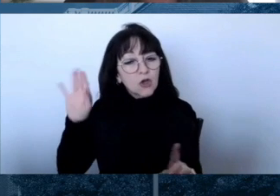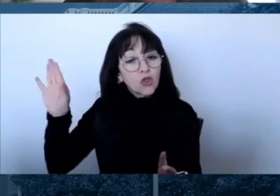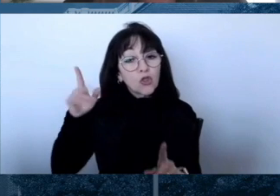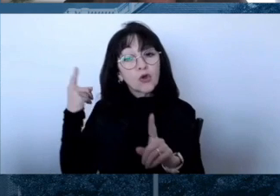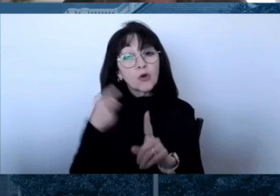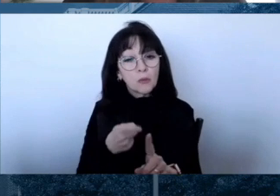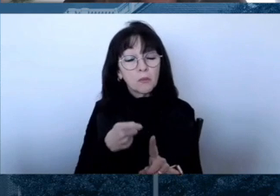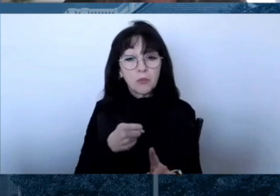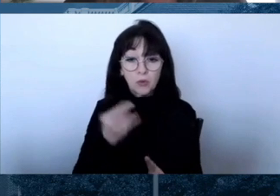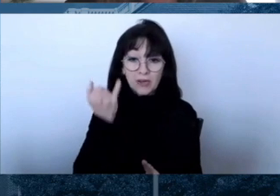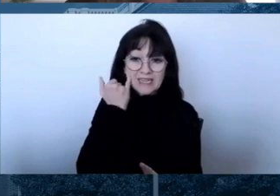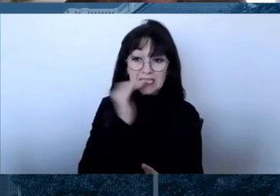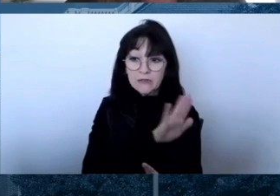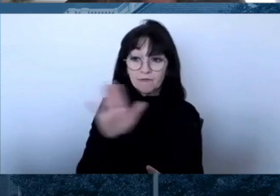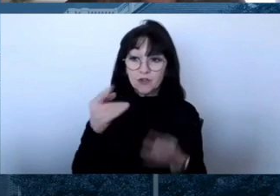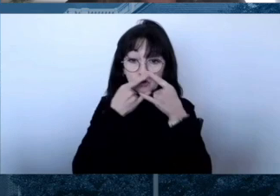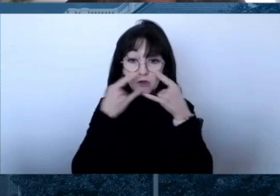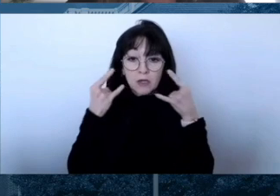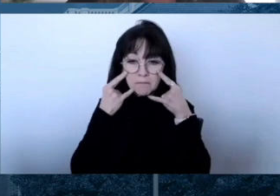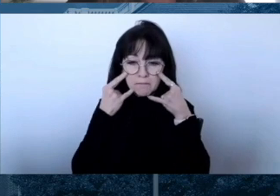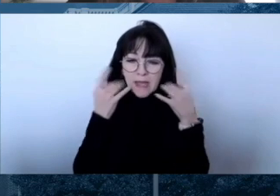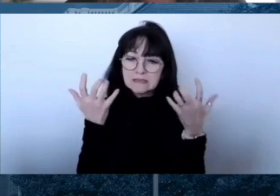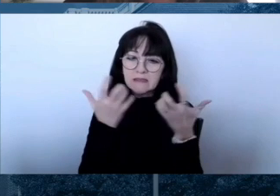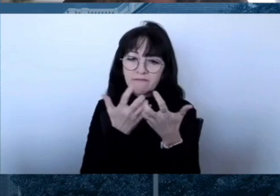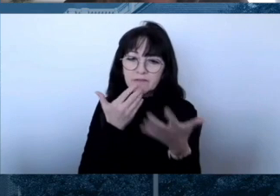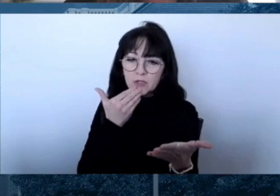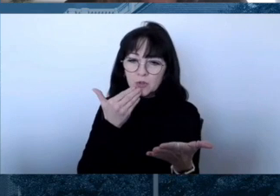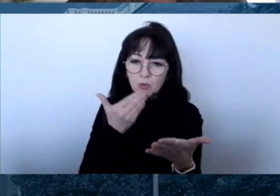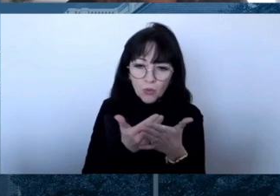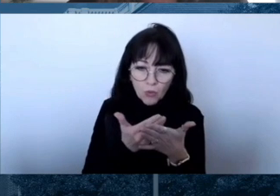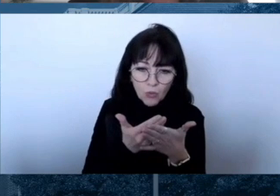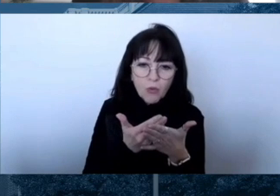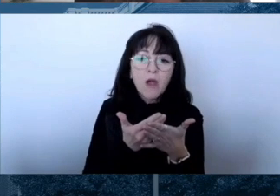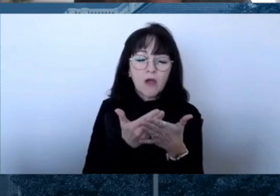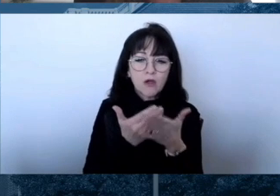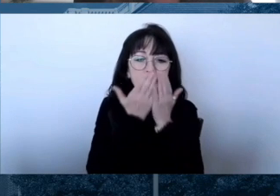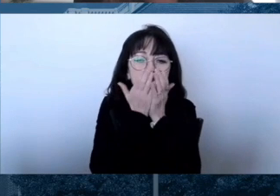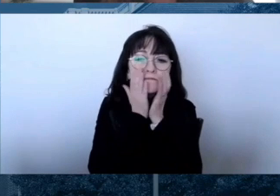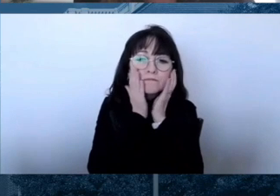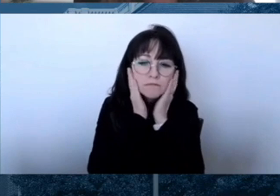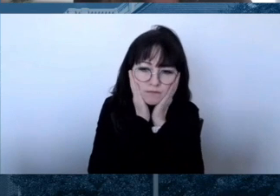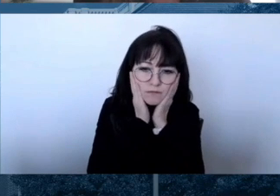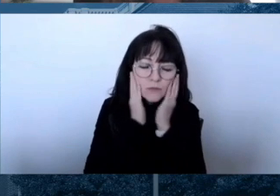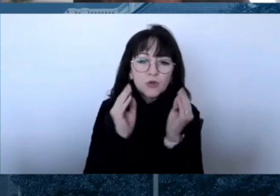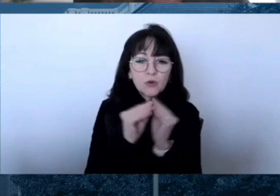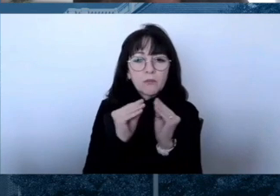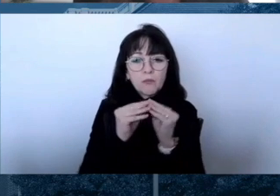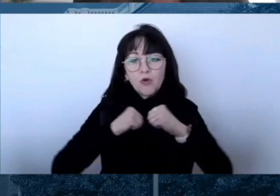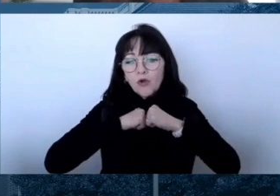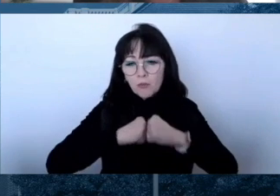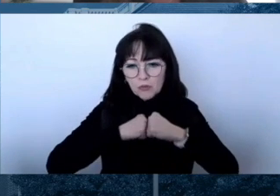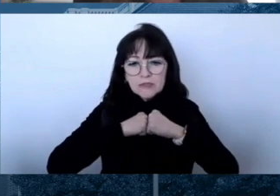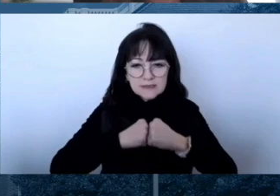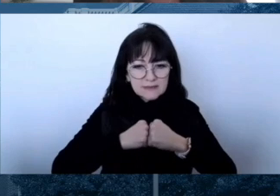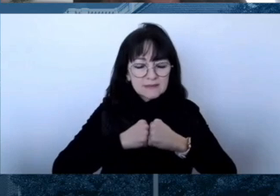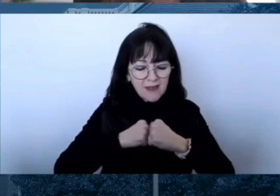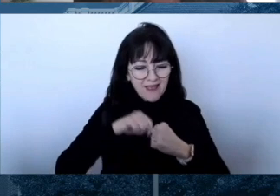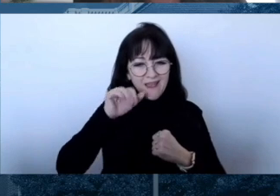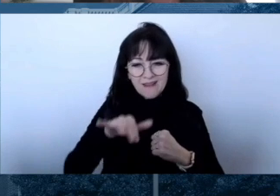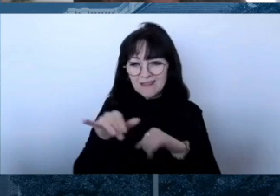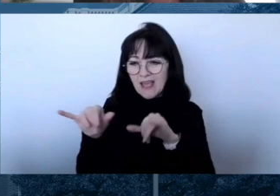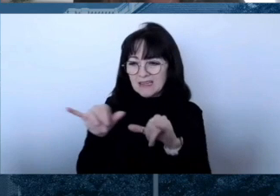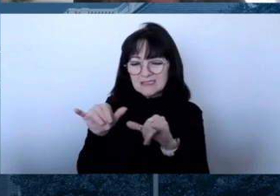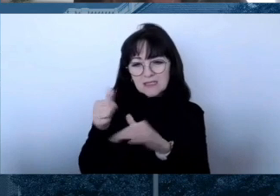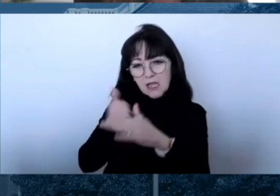Now we've added several sources to the bottom of this slide, including one from the CDC, which really does a nice job summarizing the